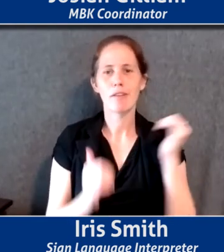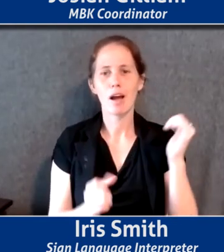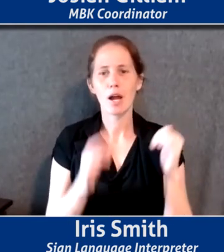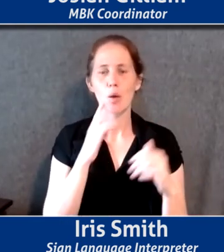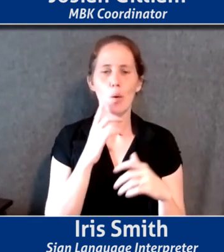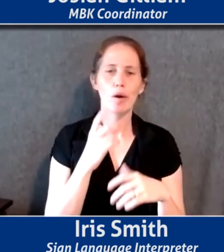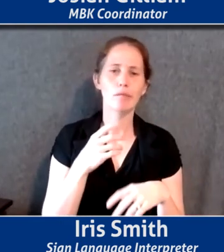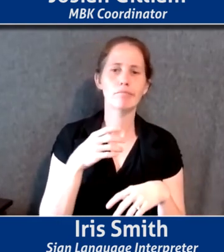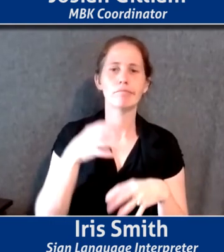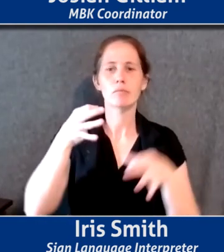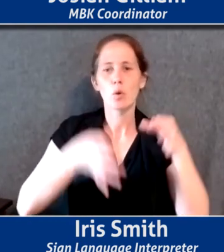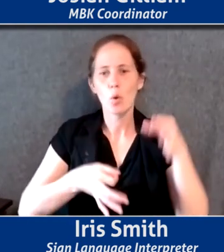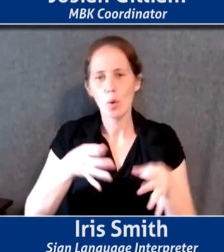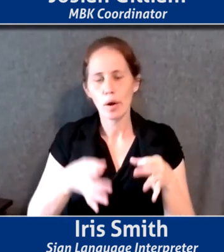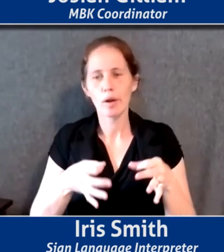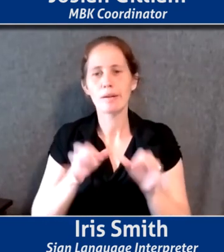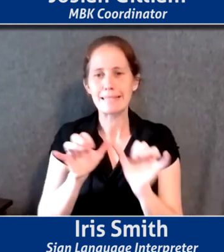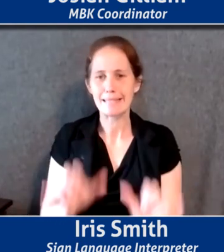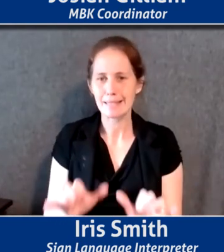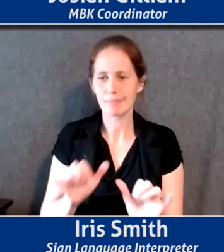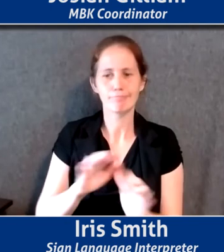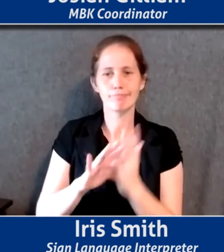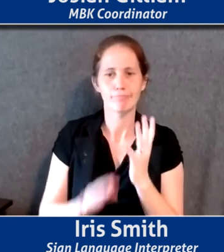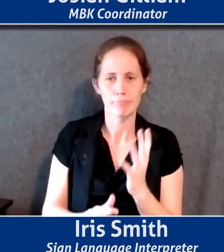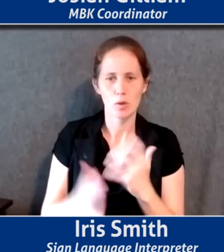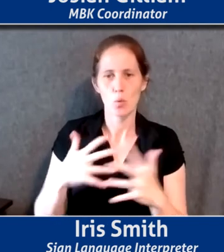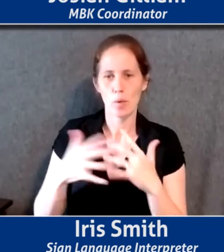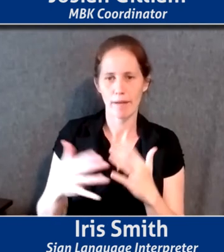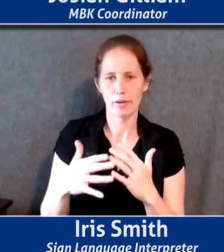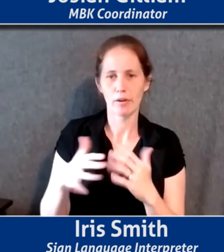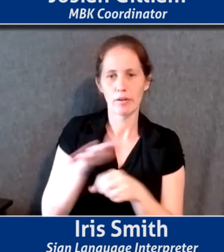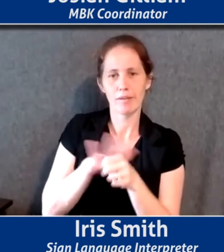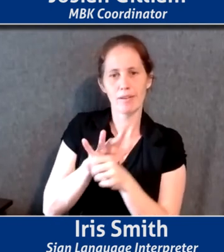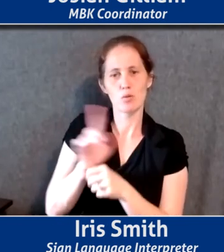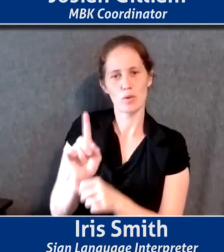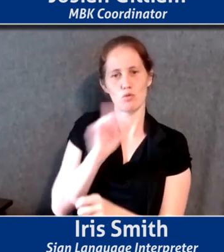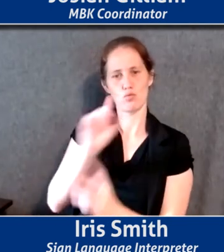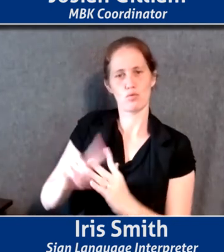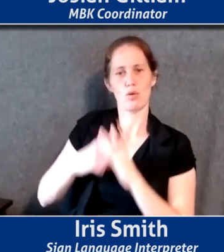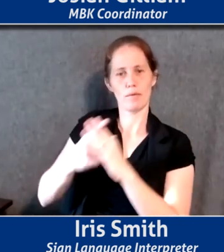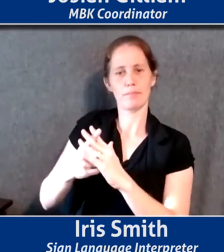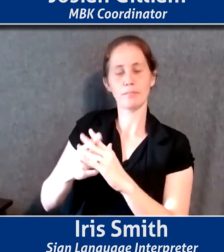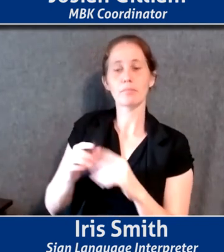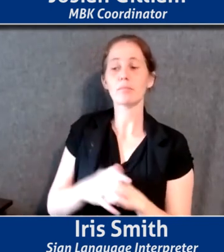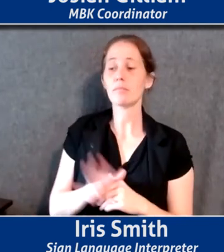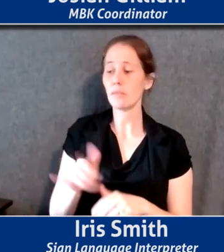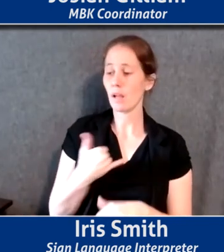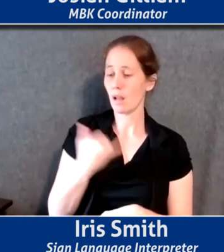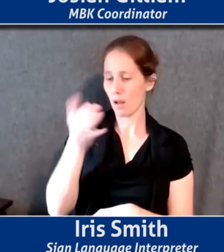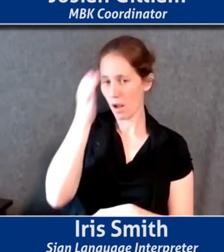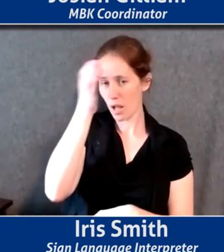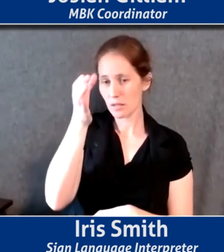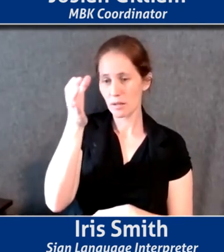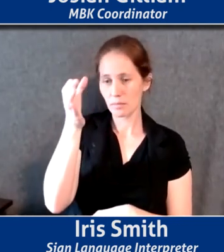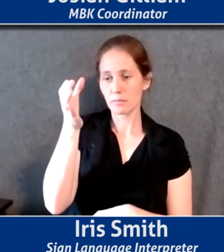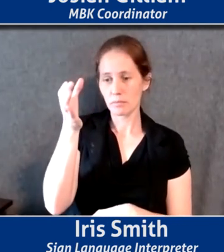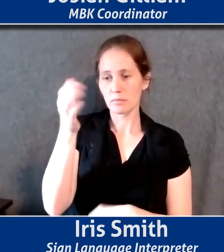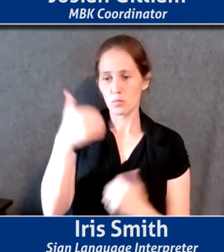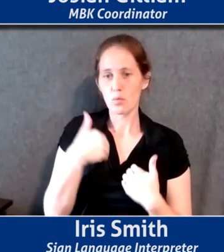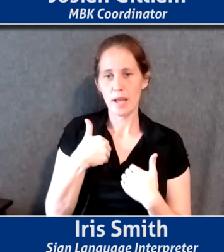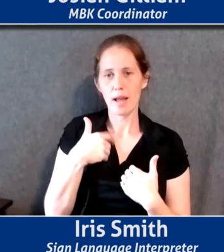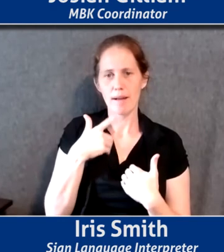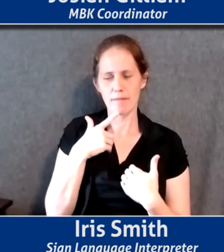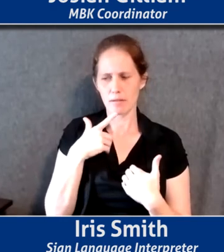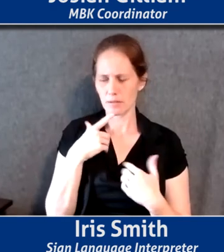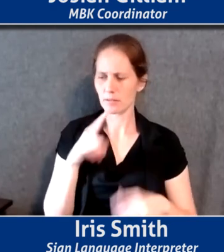system, uh, justice system, what have you, um, as a place to start. And this, there's this idea of, well, we, we have a concept that there